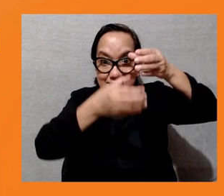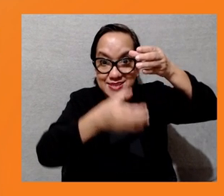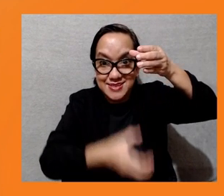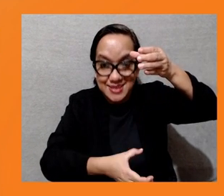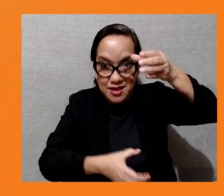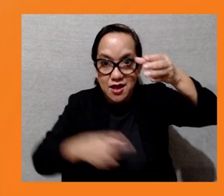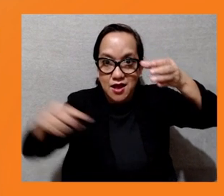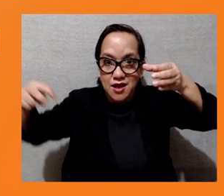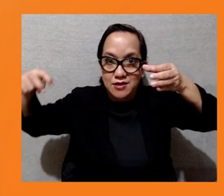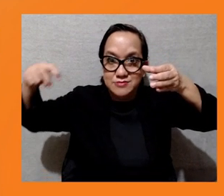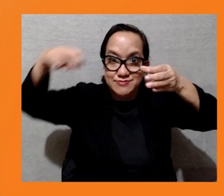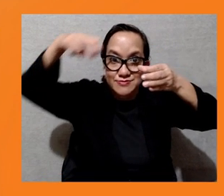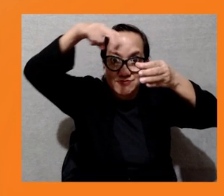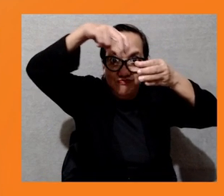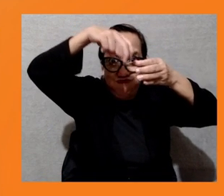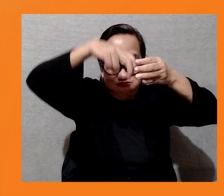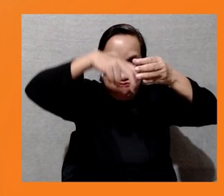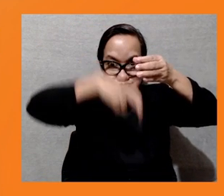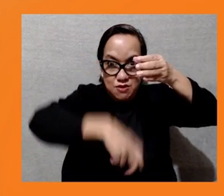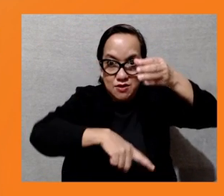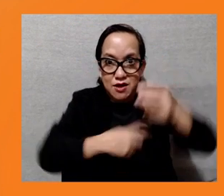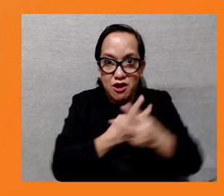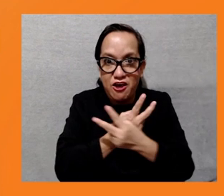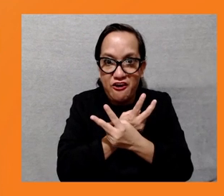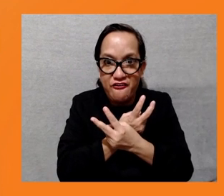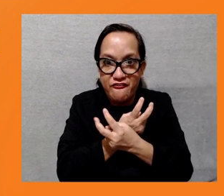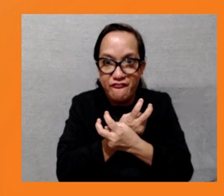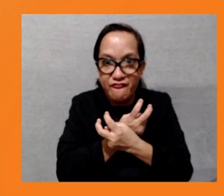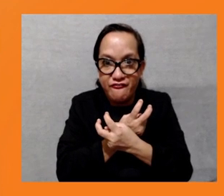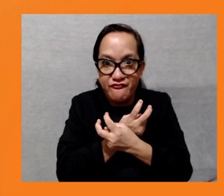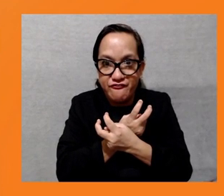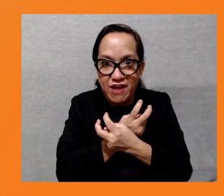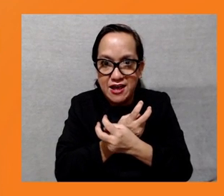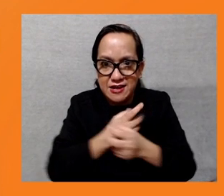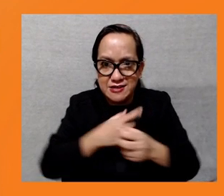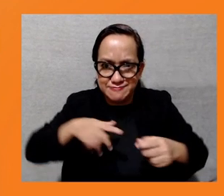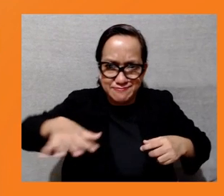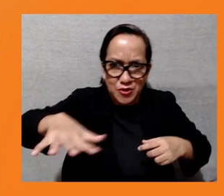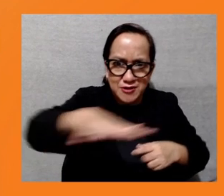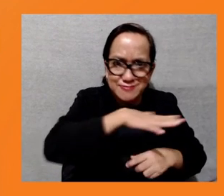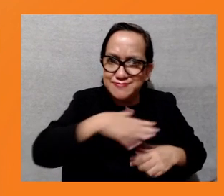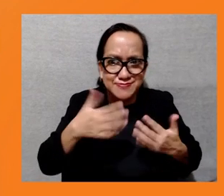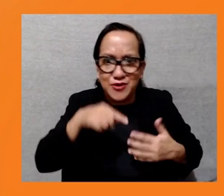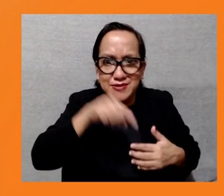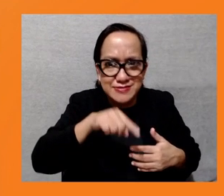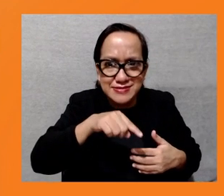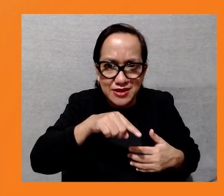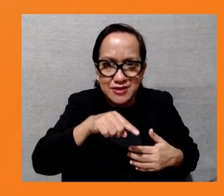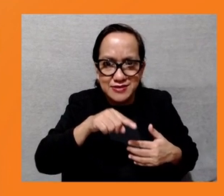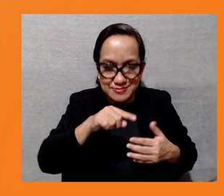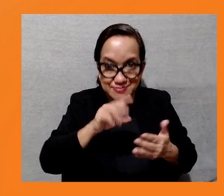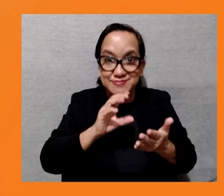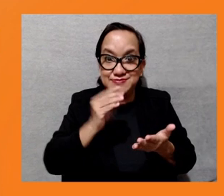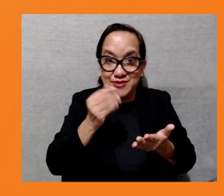Improvement Investment Programme, KEIIP, which is run under the Kolkata Municipal Corporation that